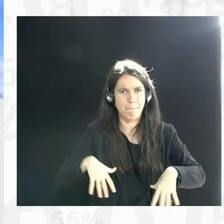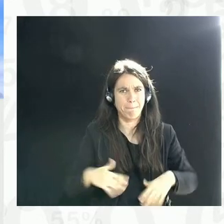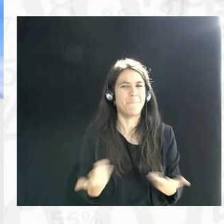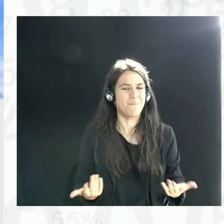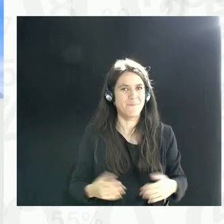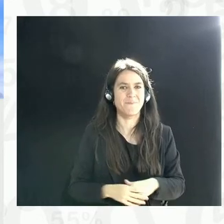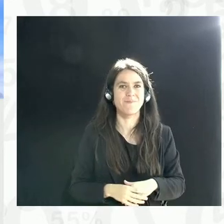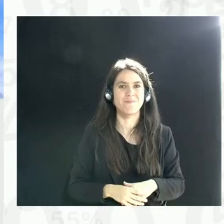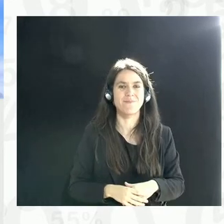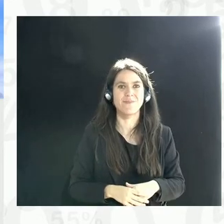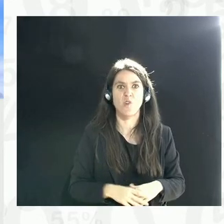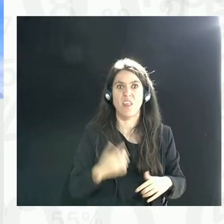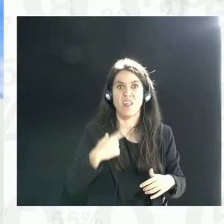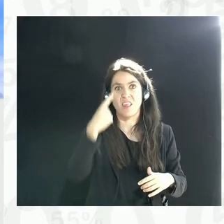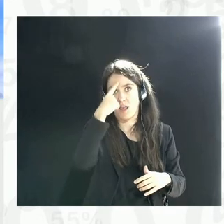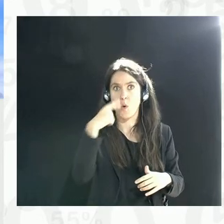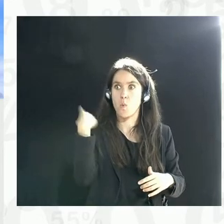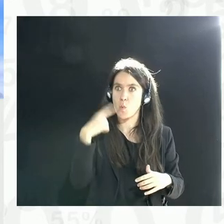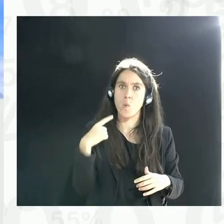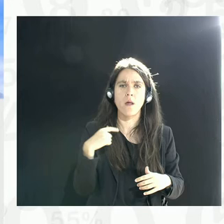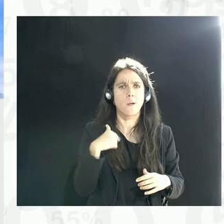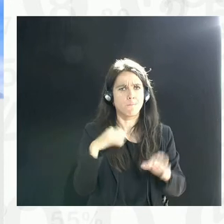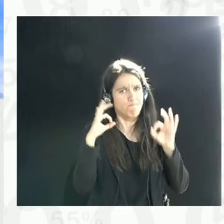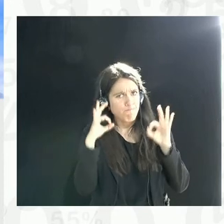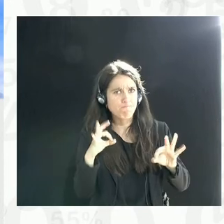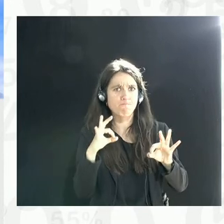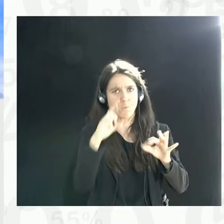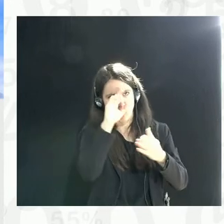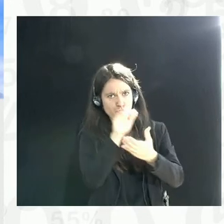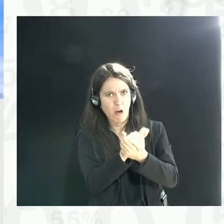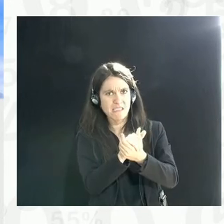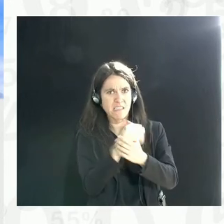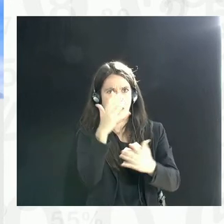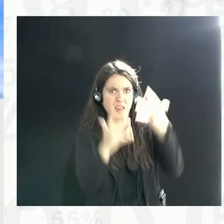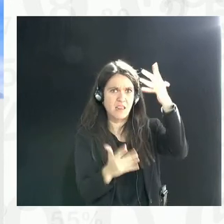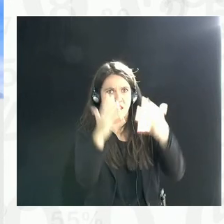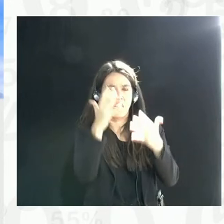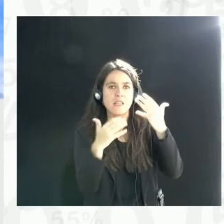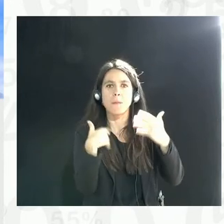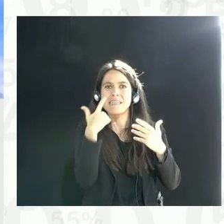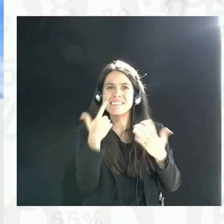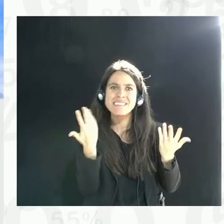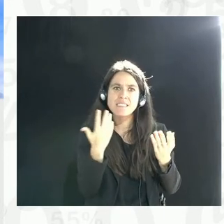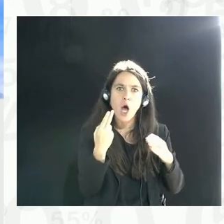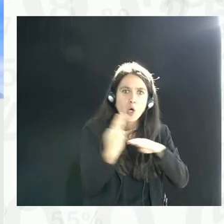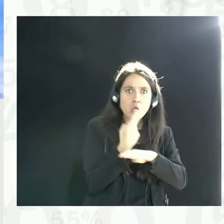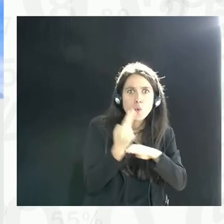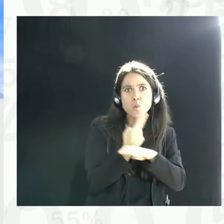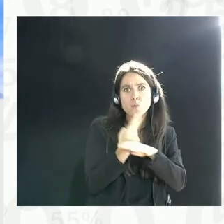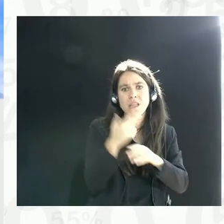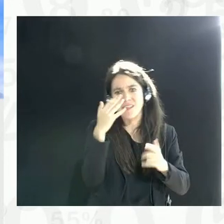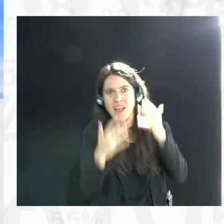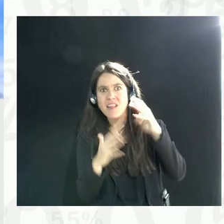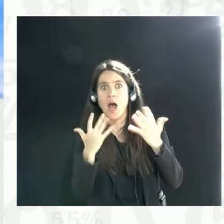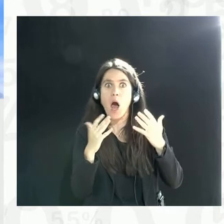is, if we are going to trust data, the sources and use of the data have to be democratized.